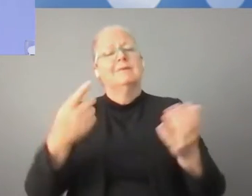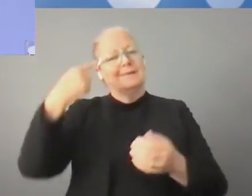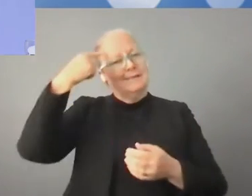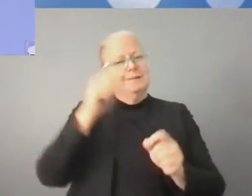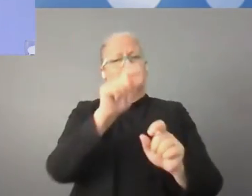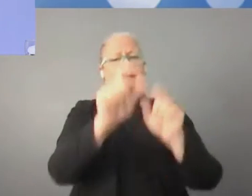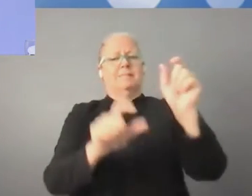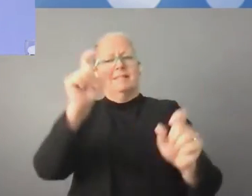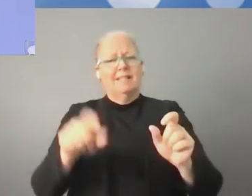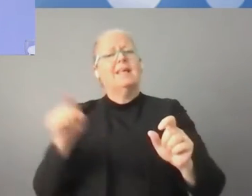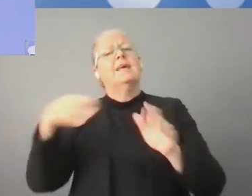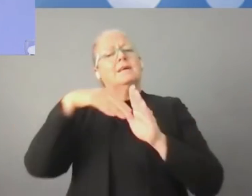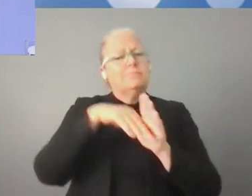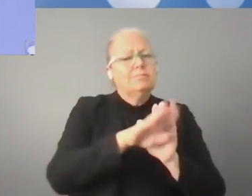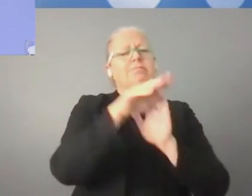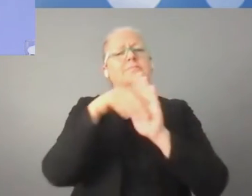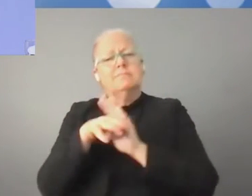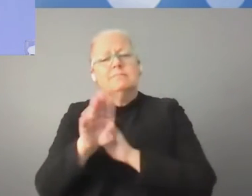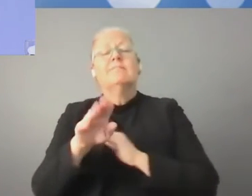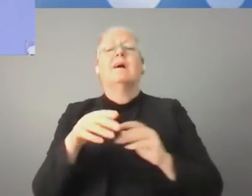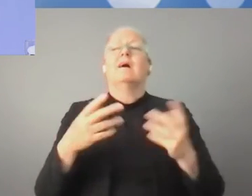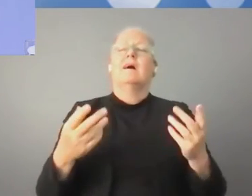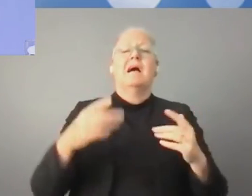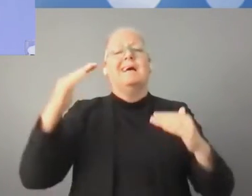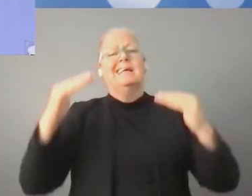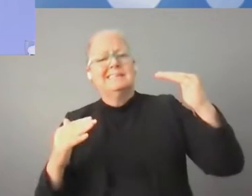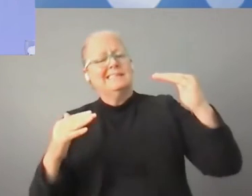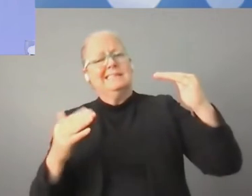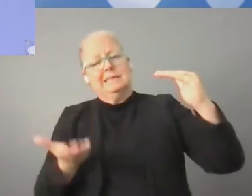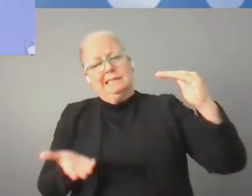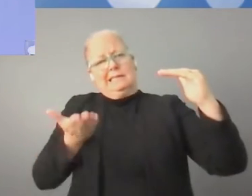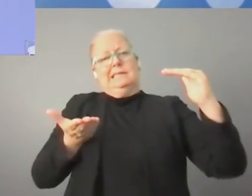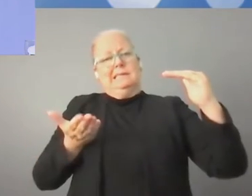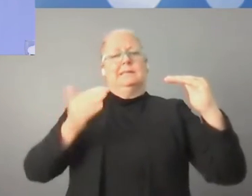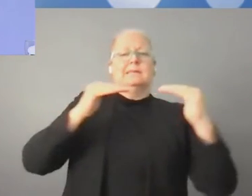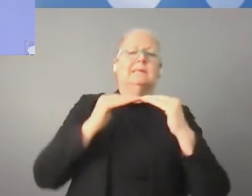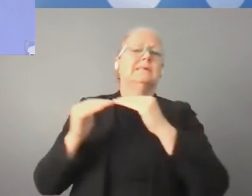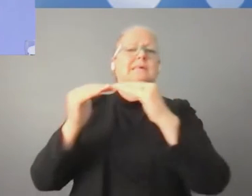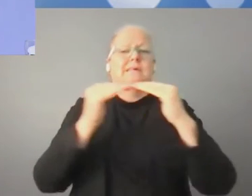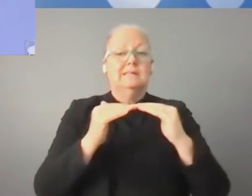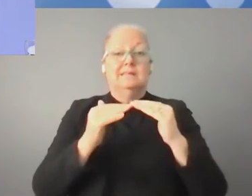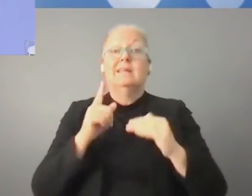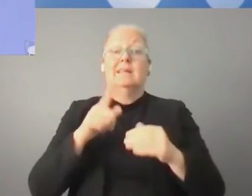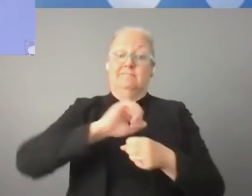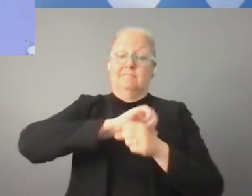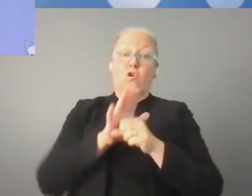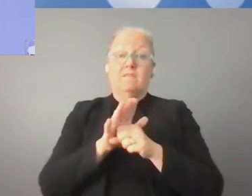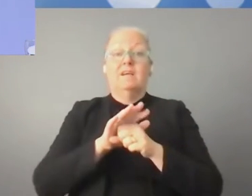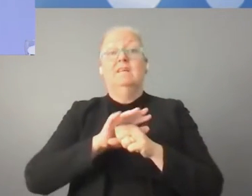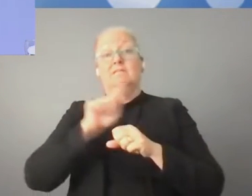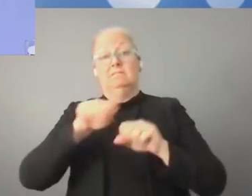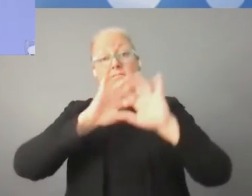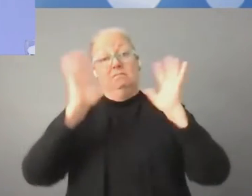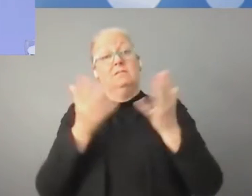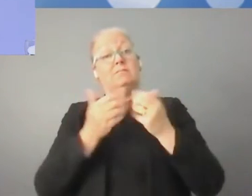reduce the inequalities that exist and have been exacerbated during this pandemic within countries,